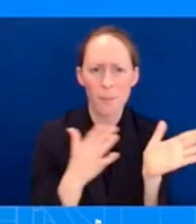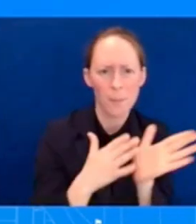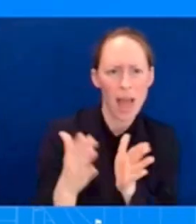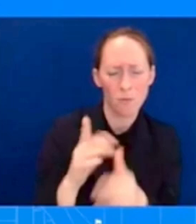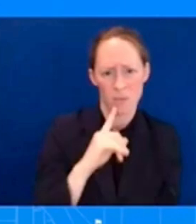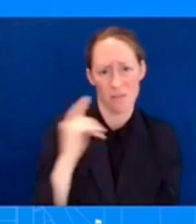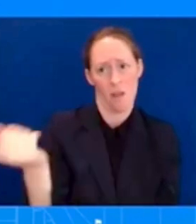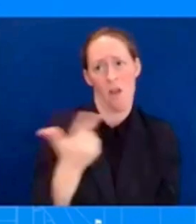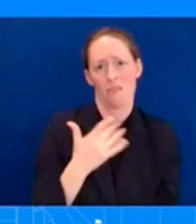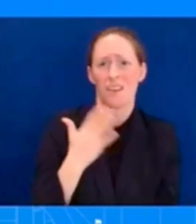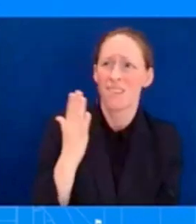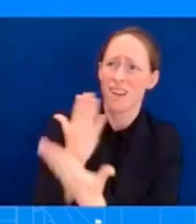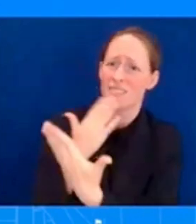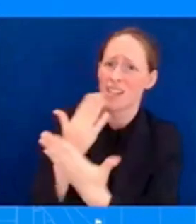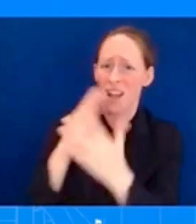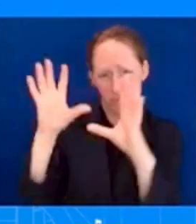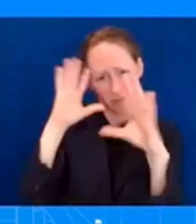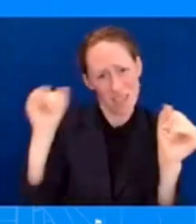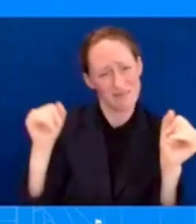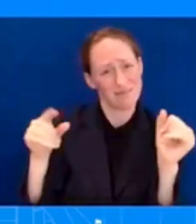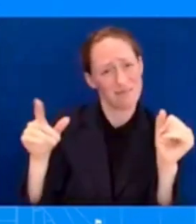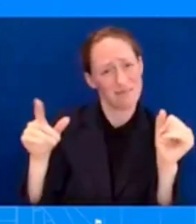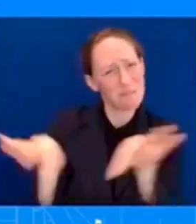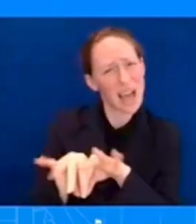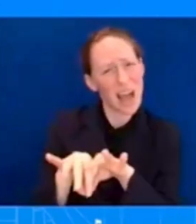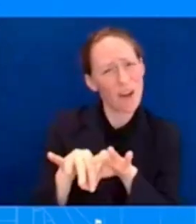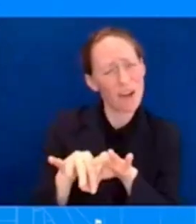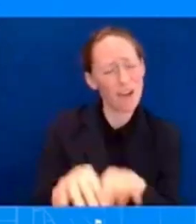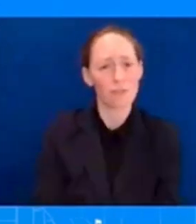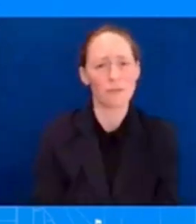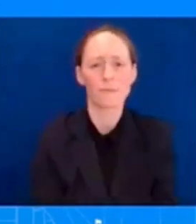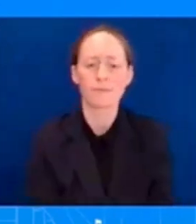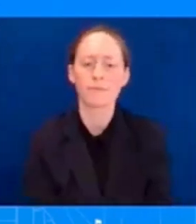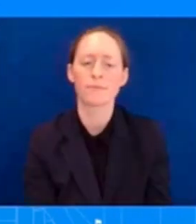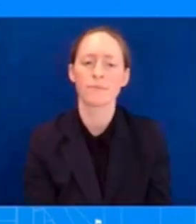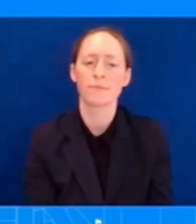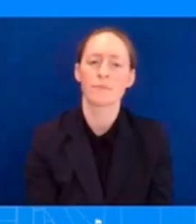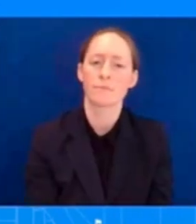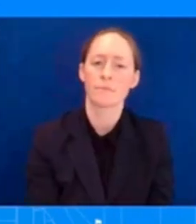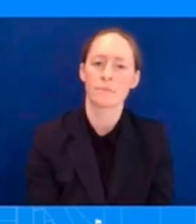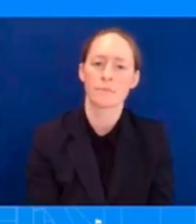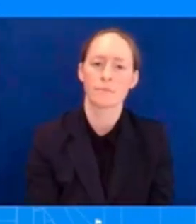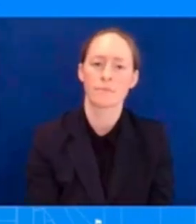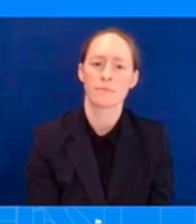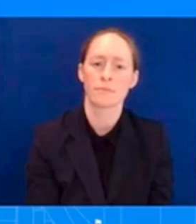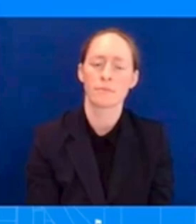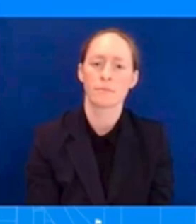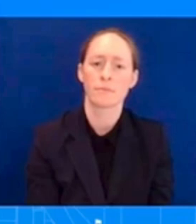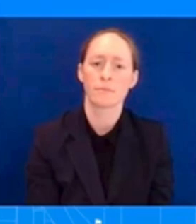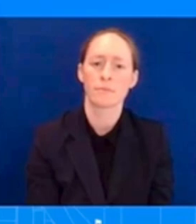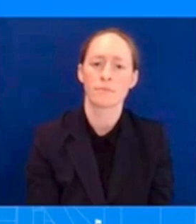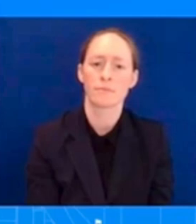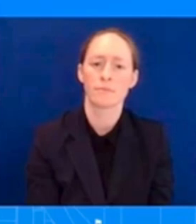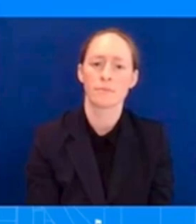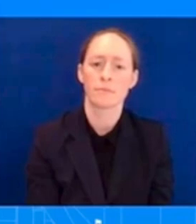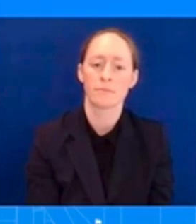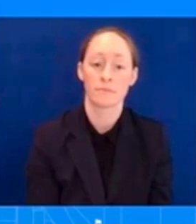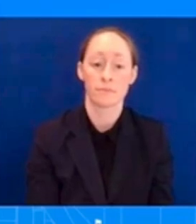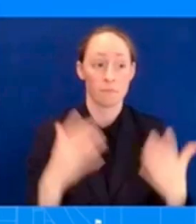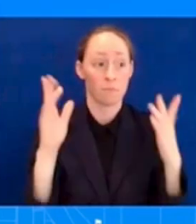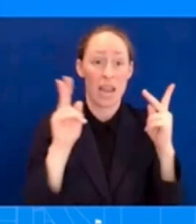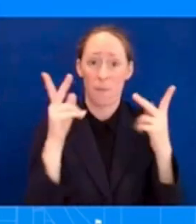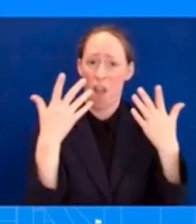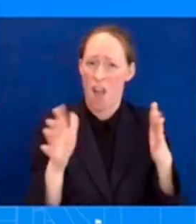that the folks who are on the ground, the elected officials are saying that they're receiving the help that they need to deal with this